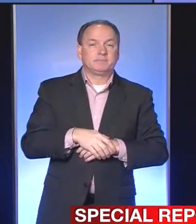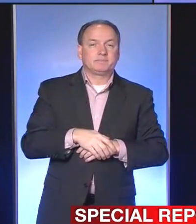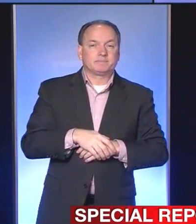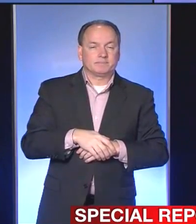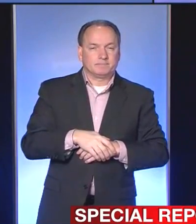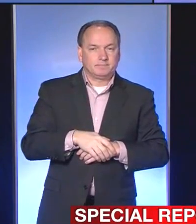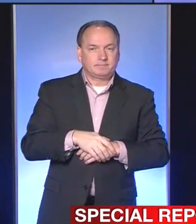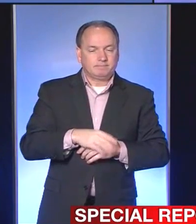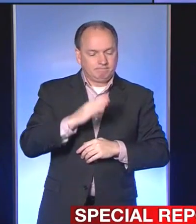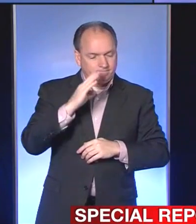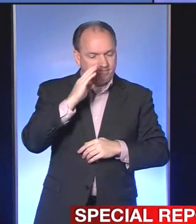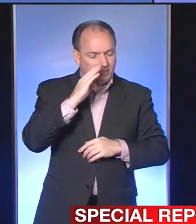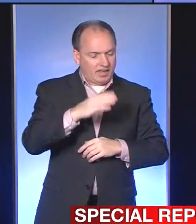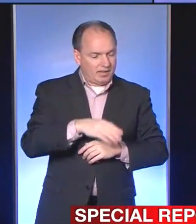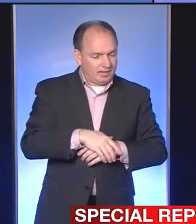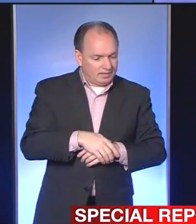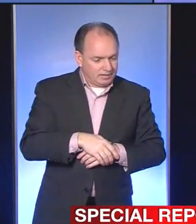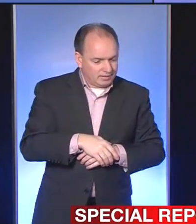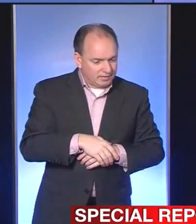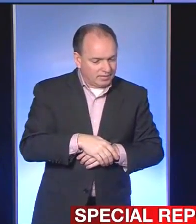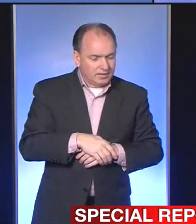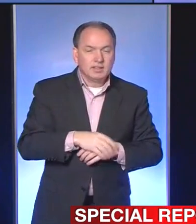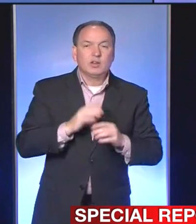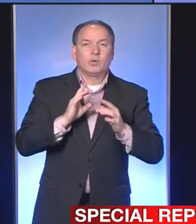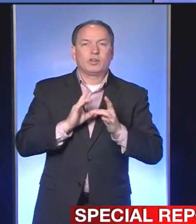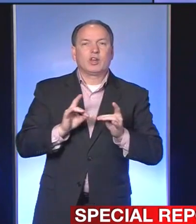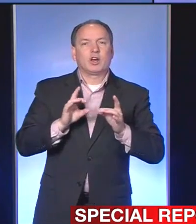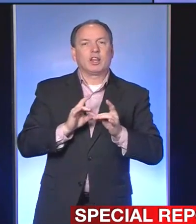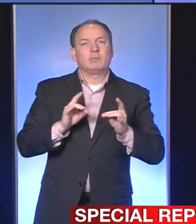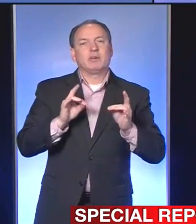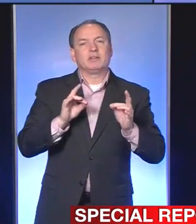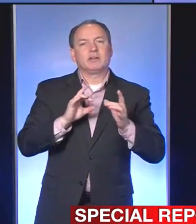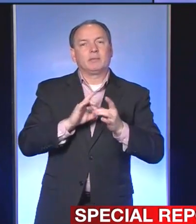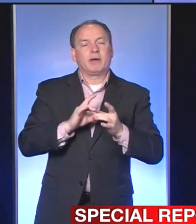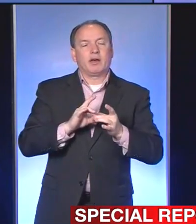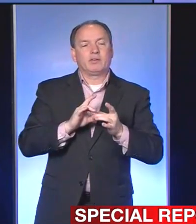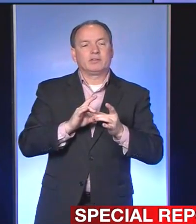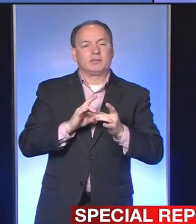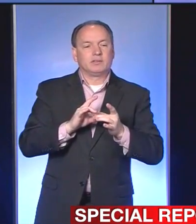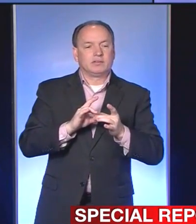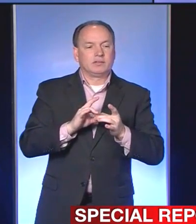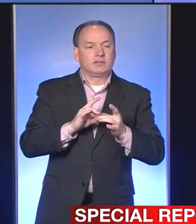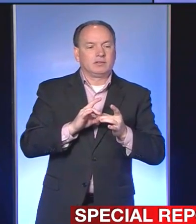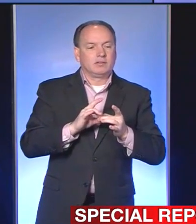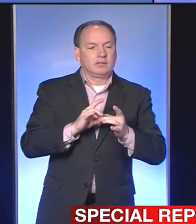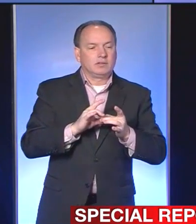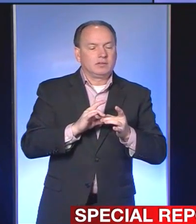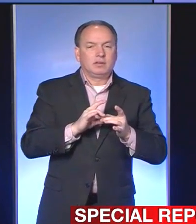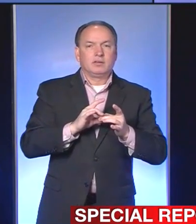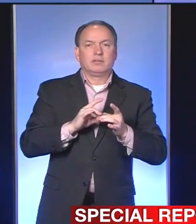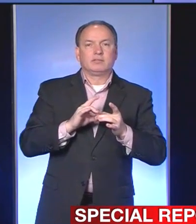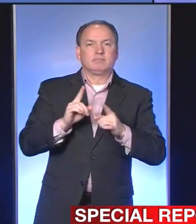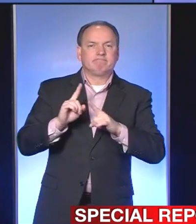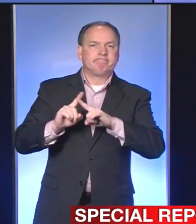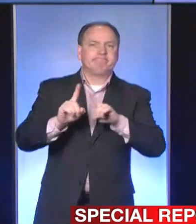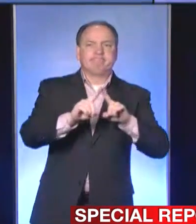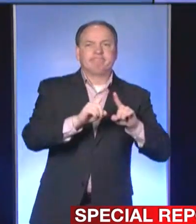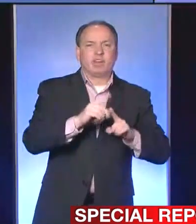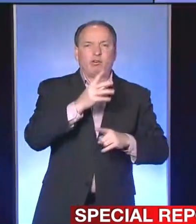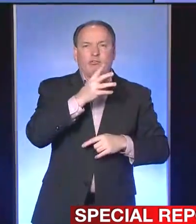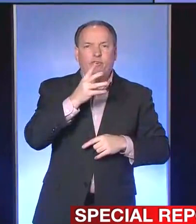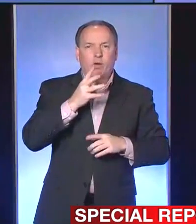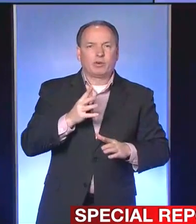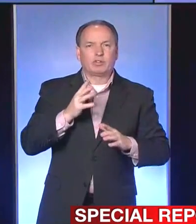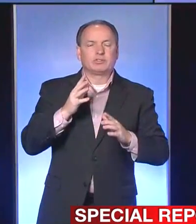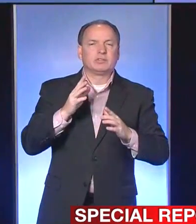Hi, Kathy. It's Samir. So I want to talk a little bit about farmers and what's the waivers, of course. I know a couple of farmers have reached